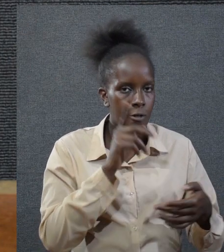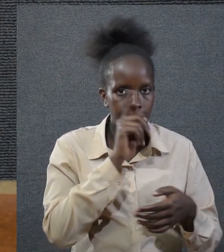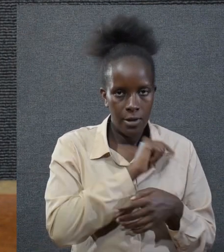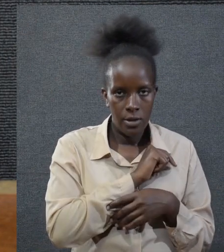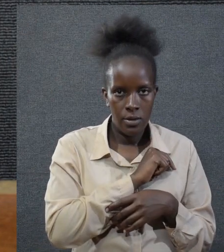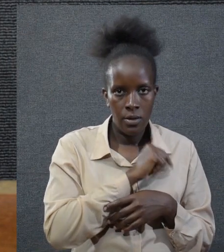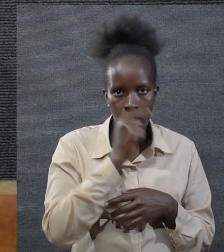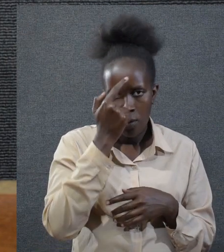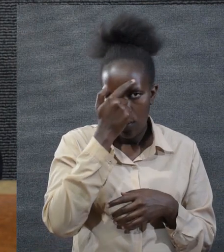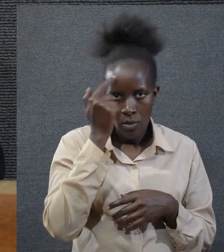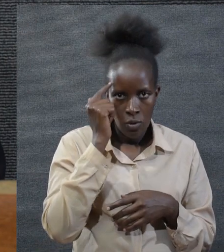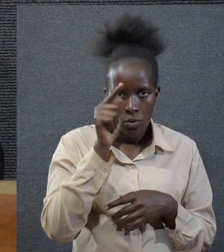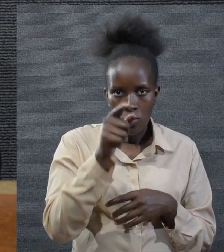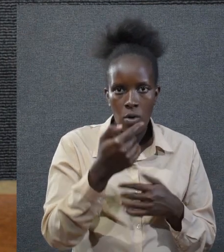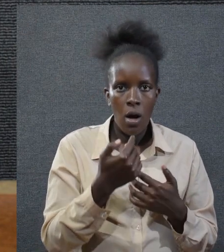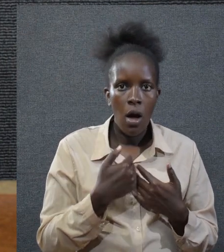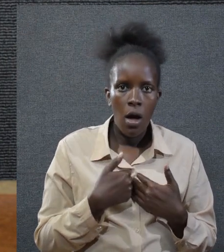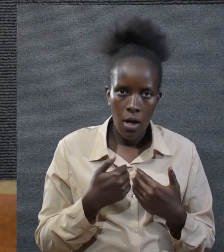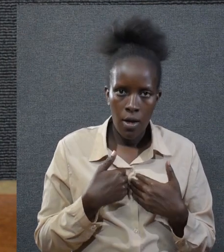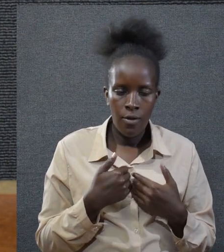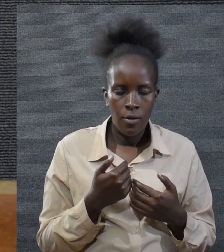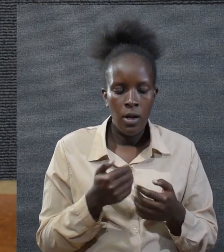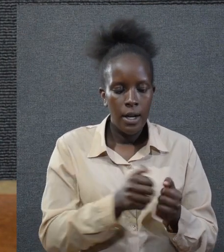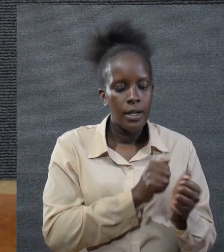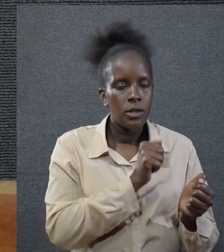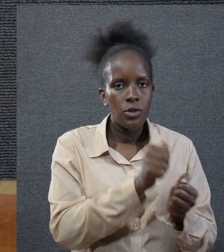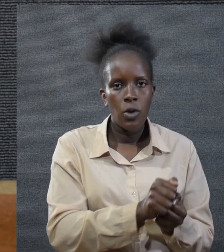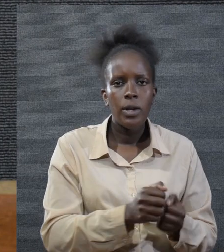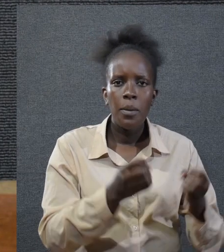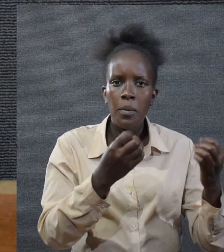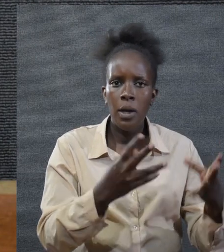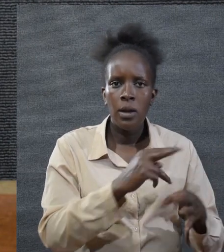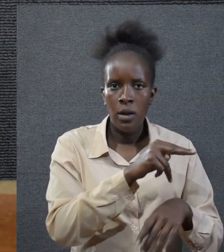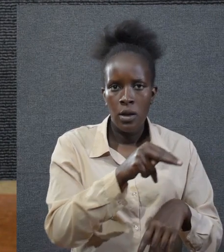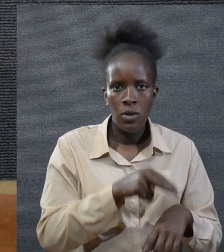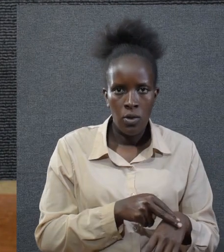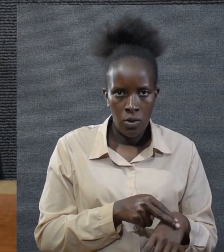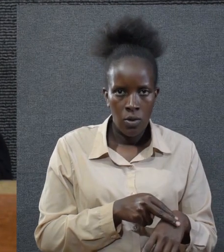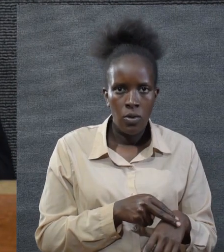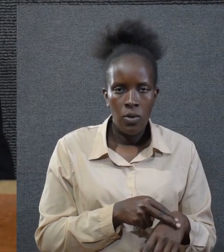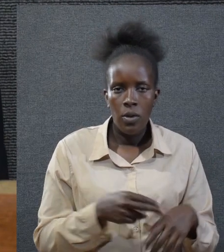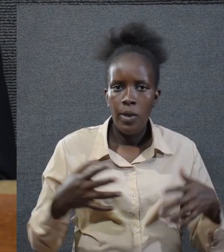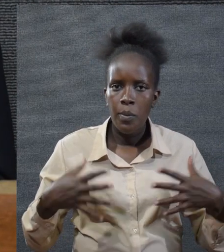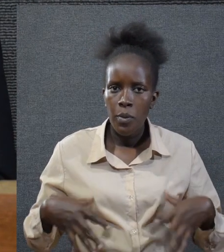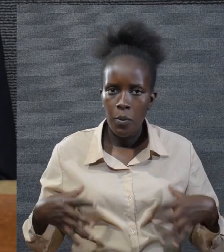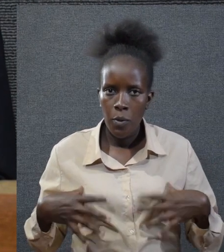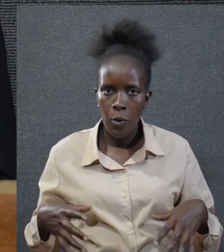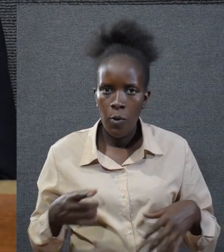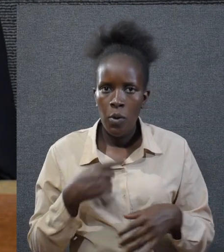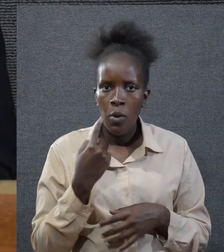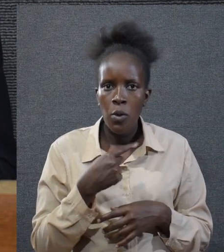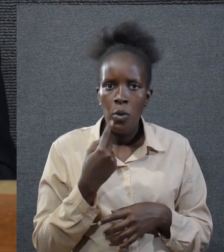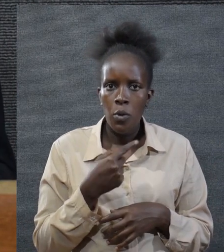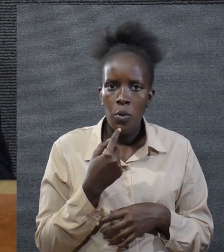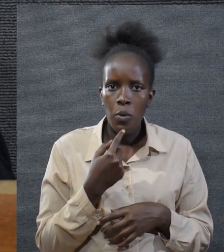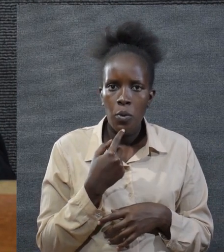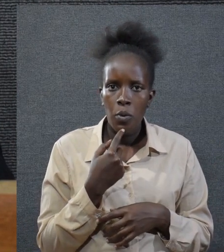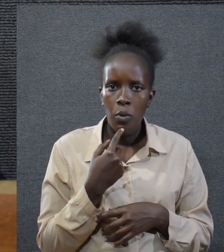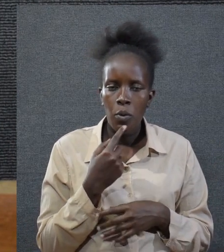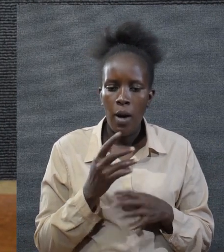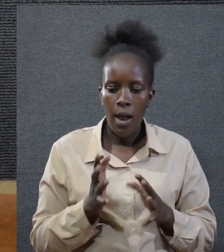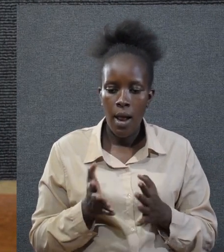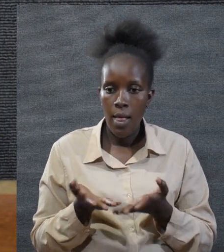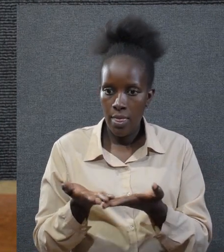as we have read, because you have plundered many nations, the people